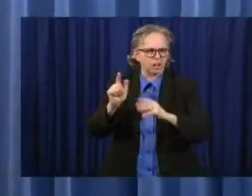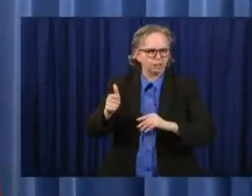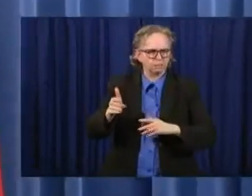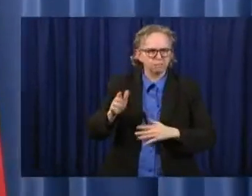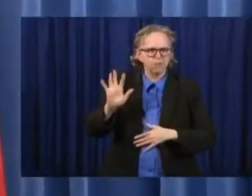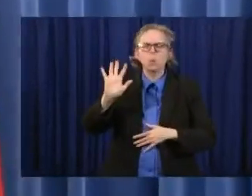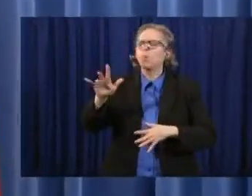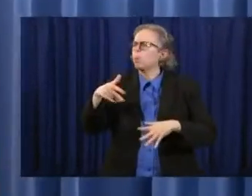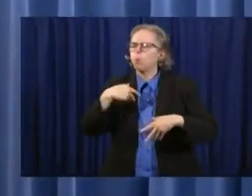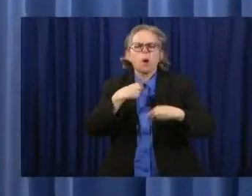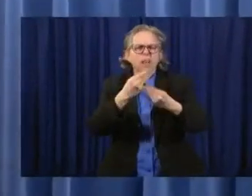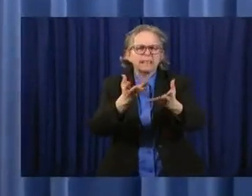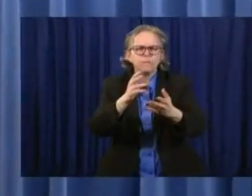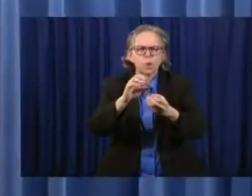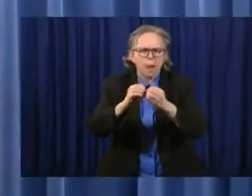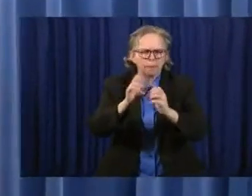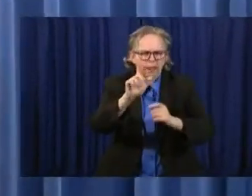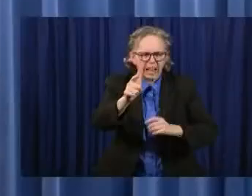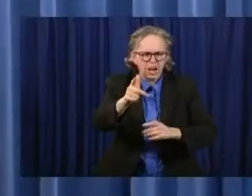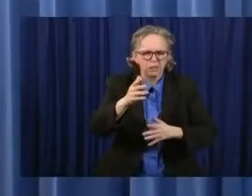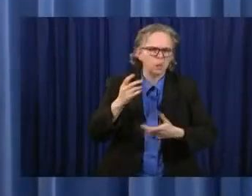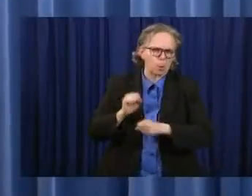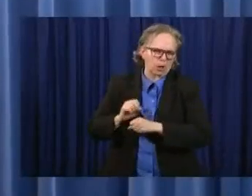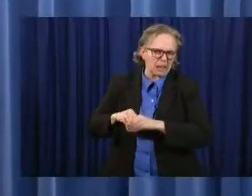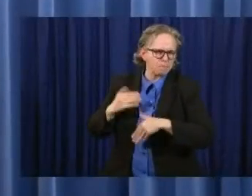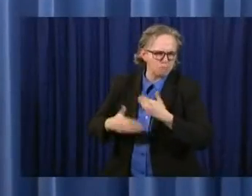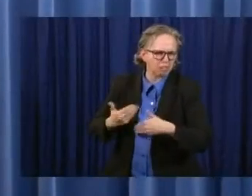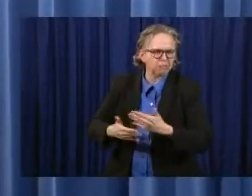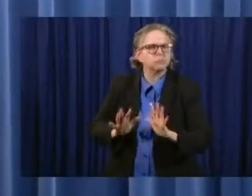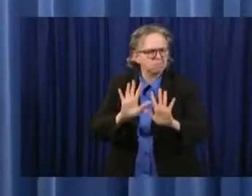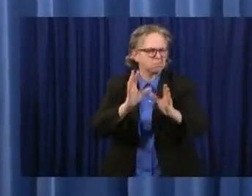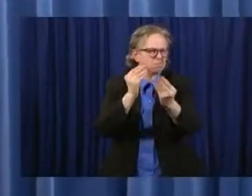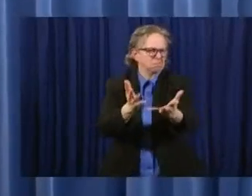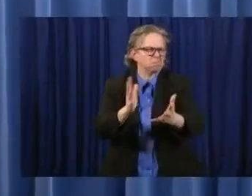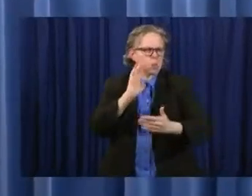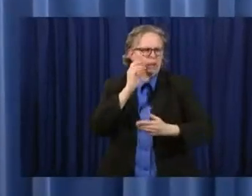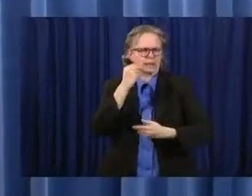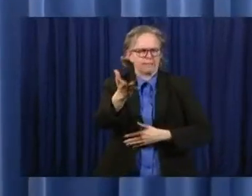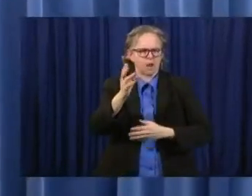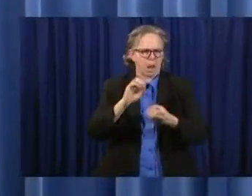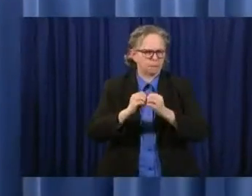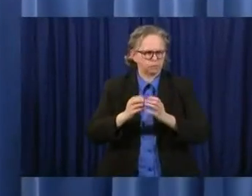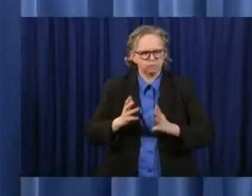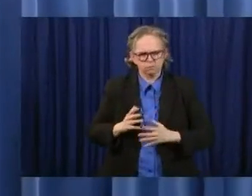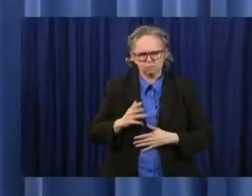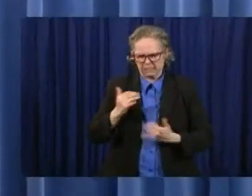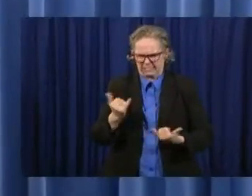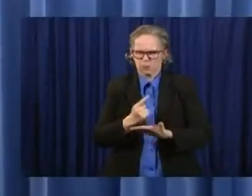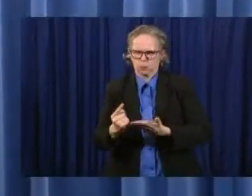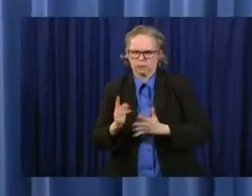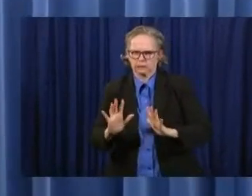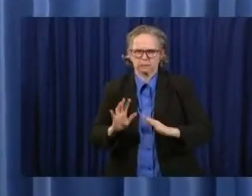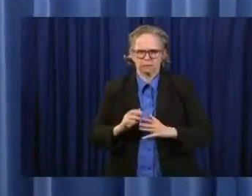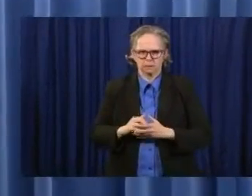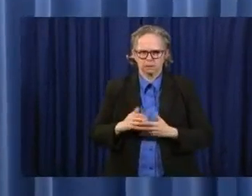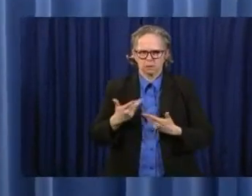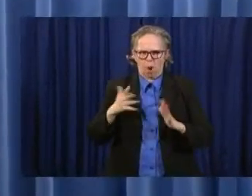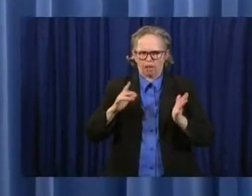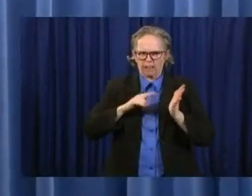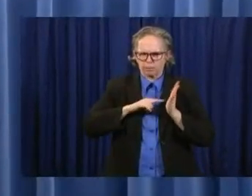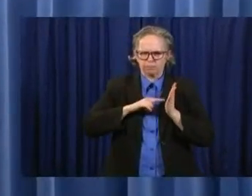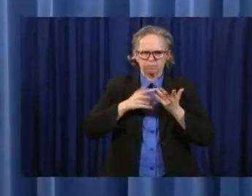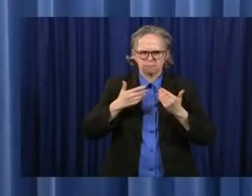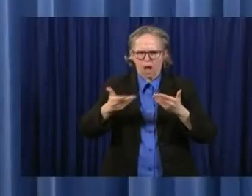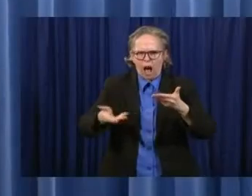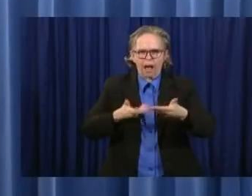work in progress. I mean, every health department has tracers. Uh, these are people who have done it before. Um, so this is not something